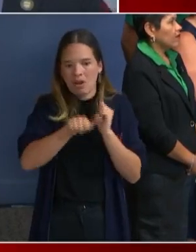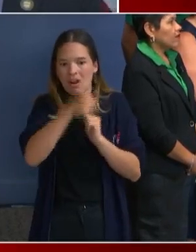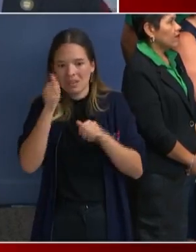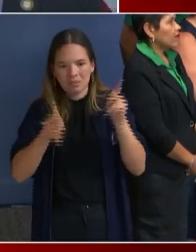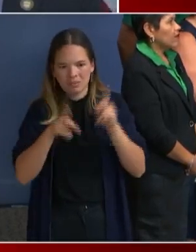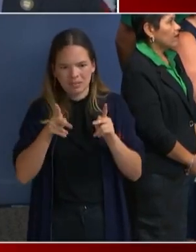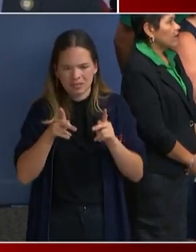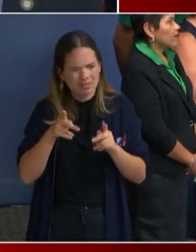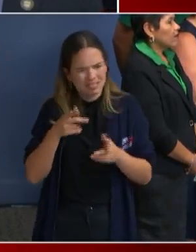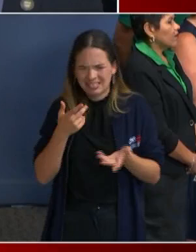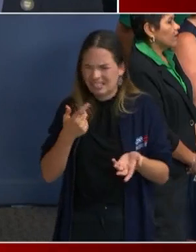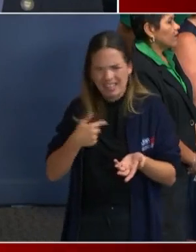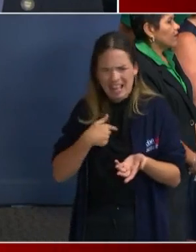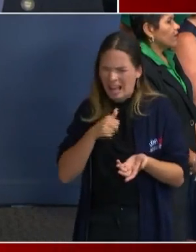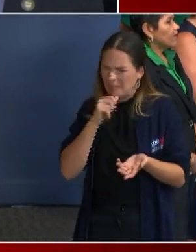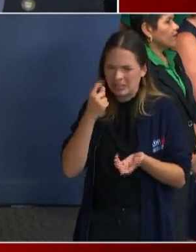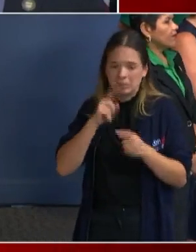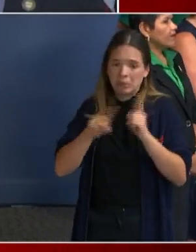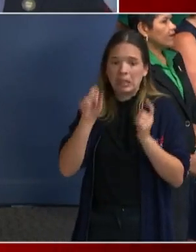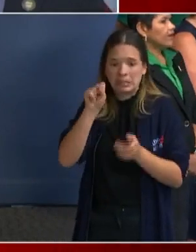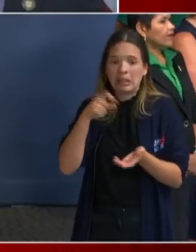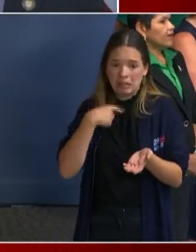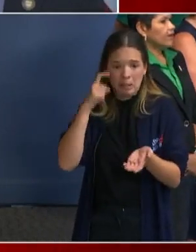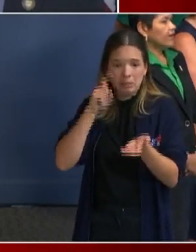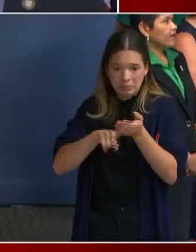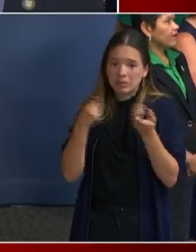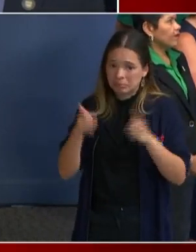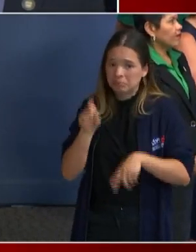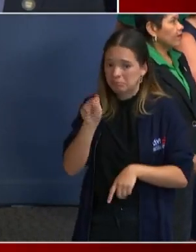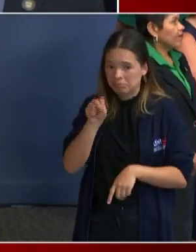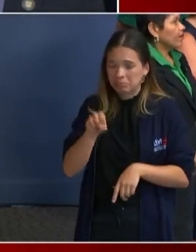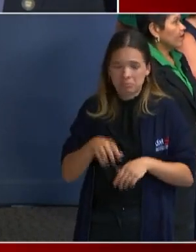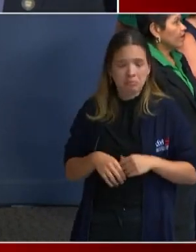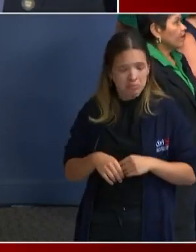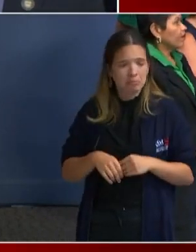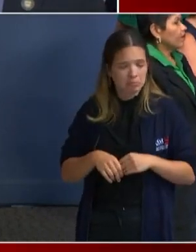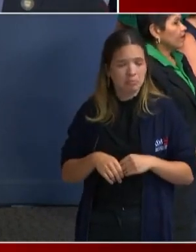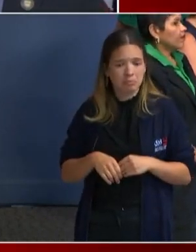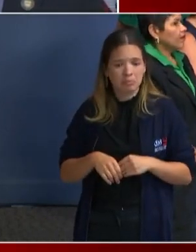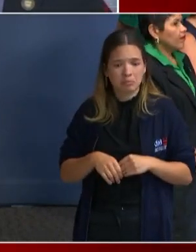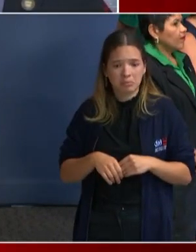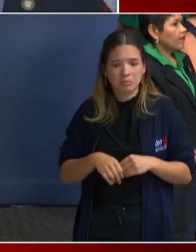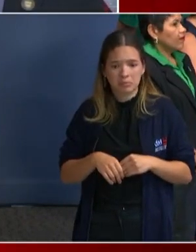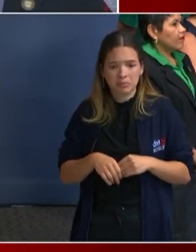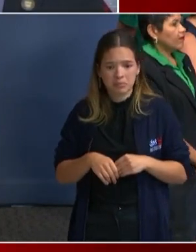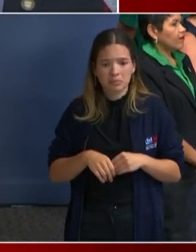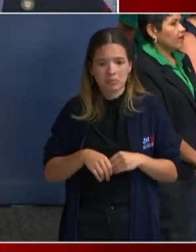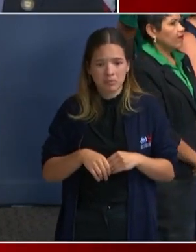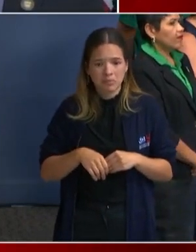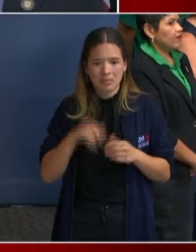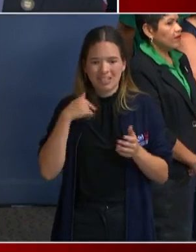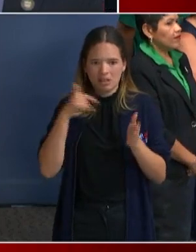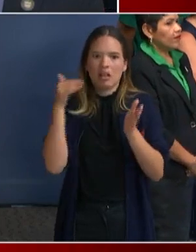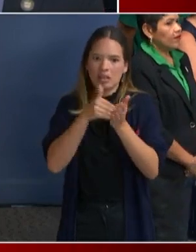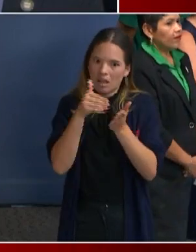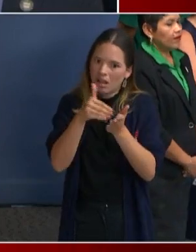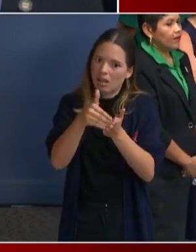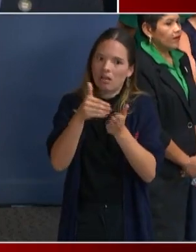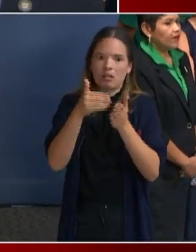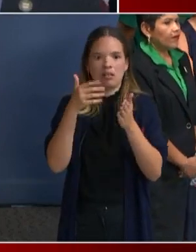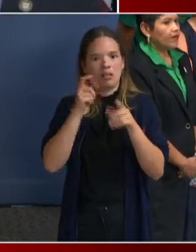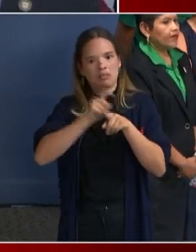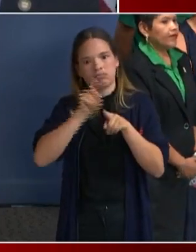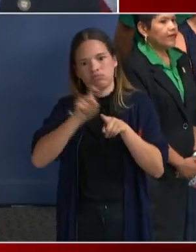recognize that that is happening. What I also know is that with the thousands of calls that they received,